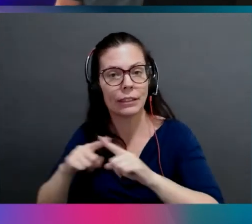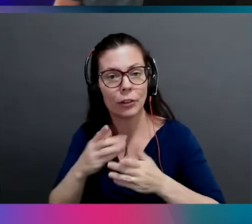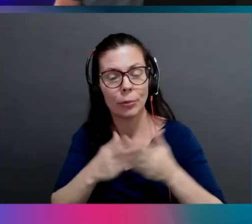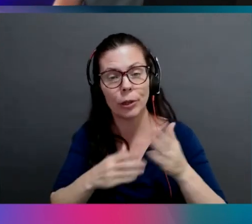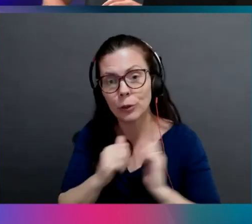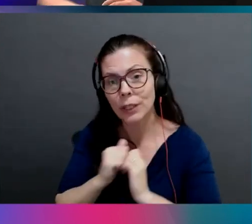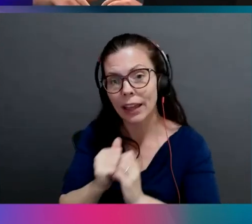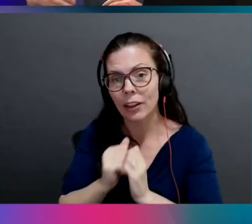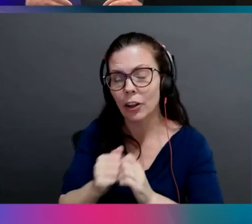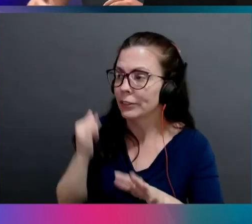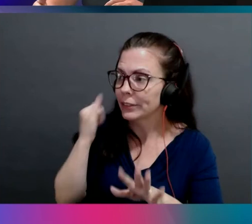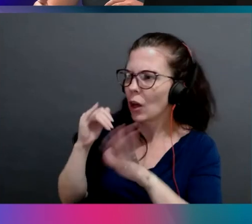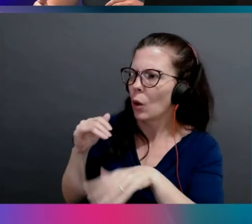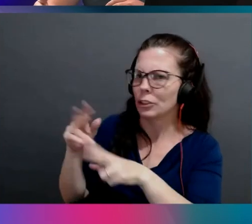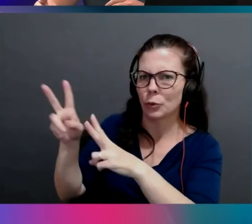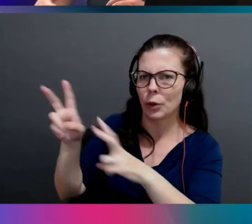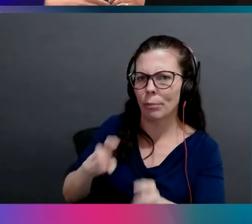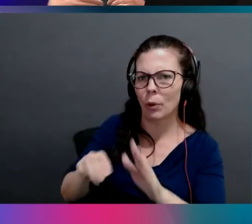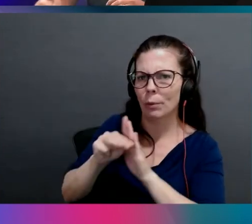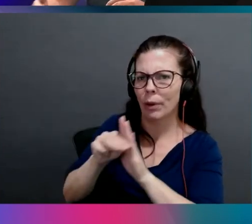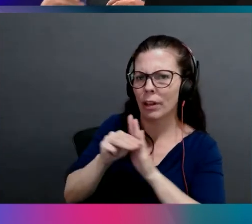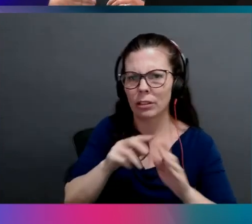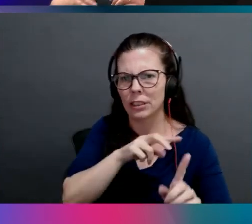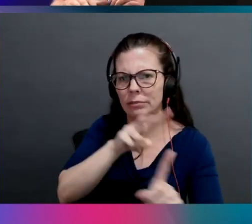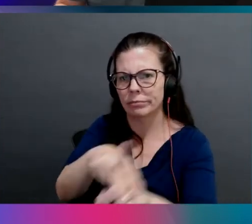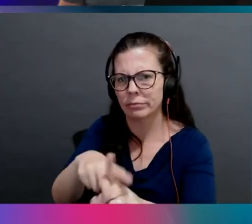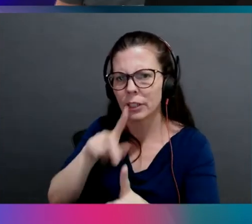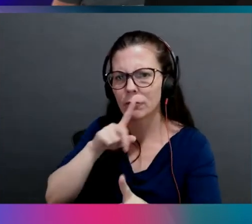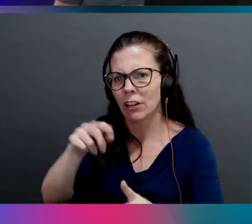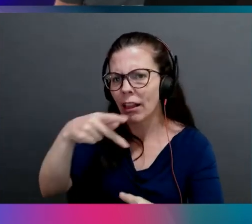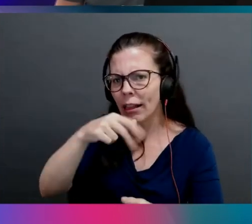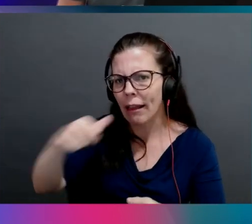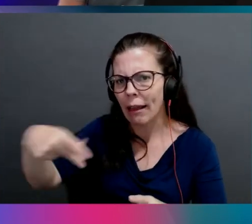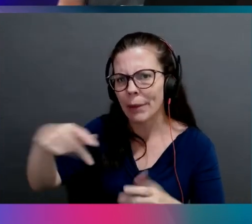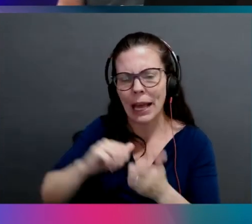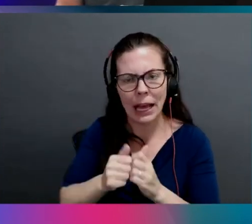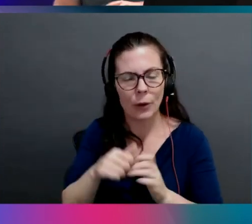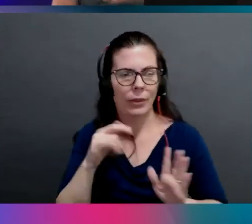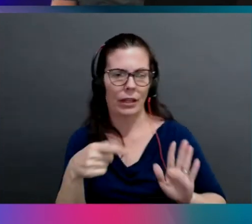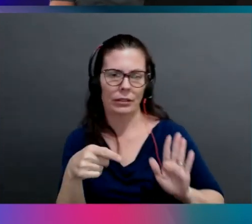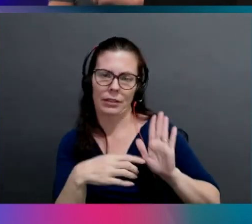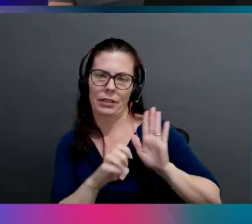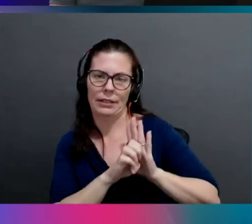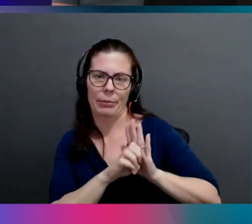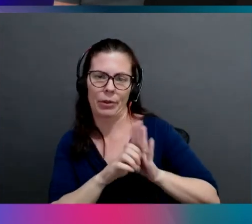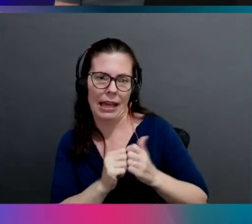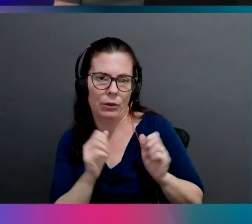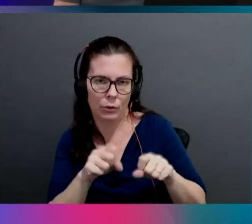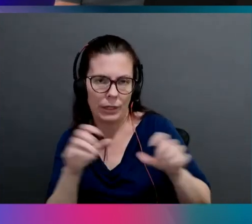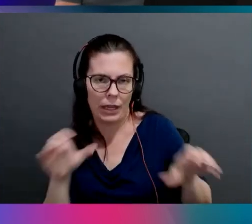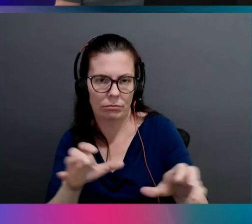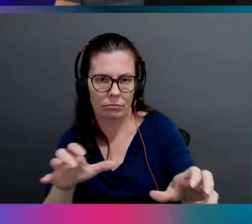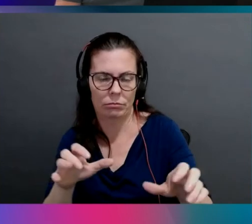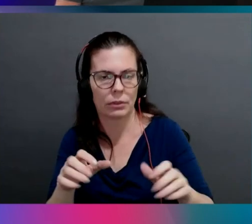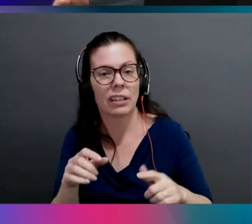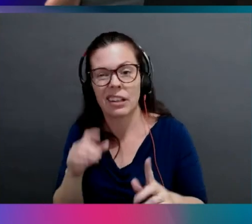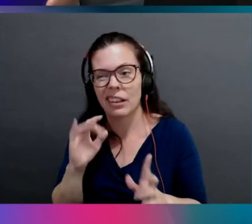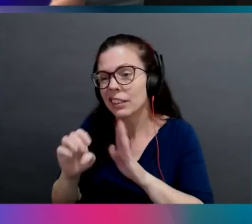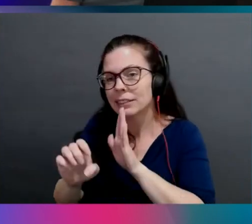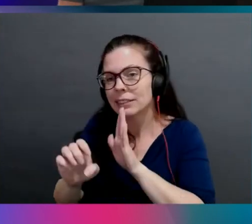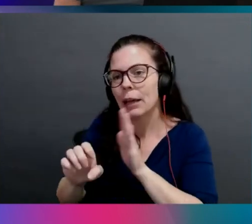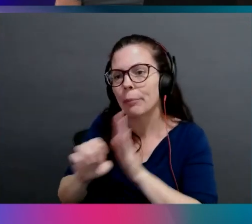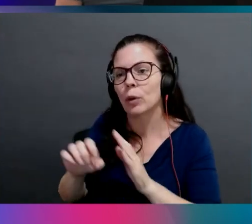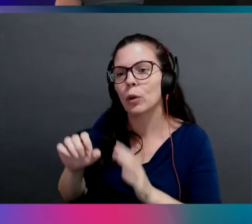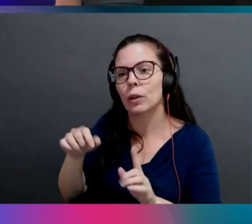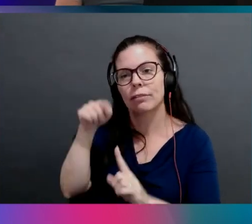just want to pull a model and get that into a real app, how do I do that? This is an example of how you can, you can pull that together. And we have example Grafana dashboards